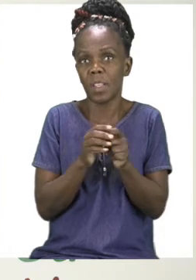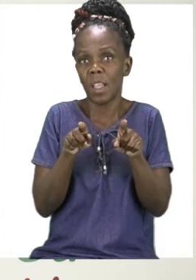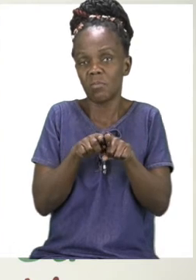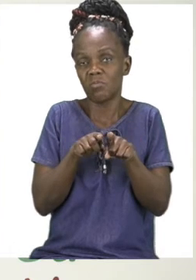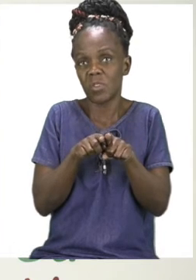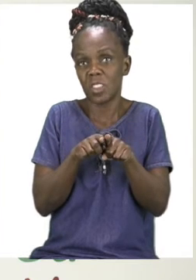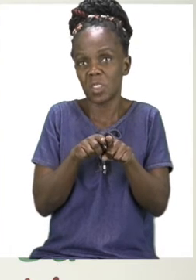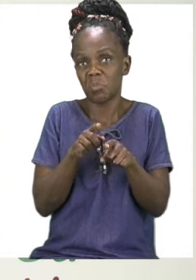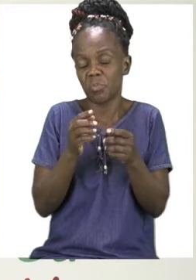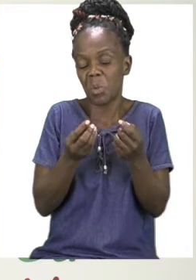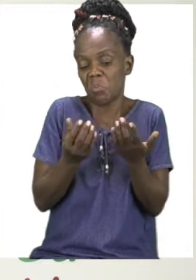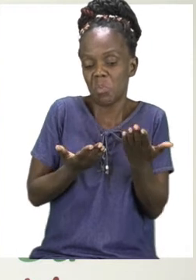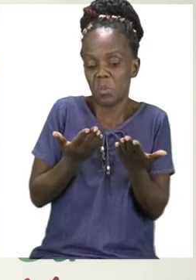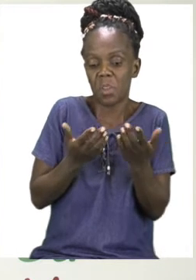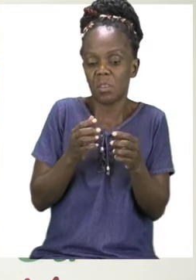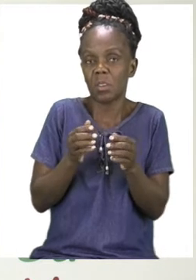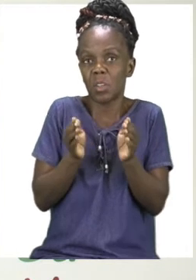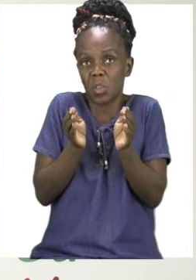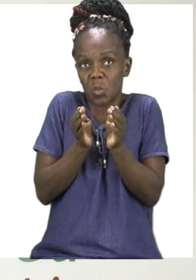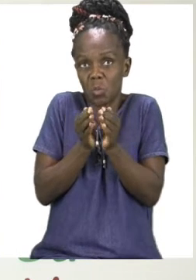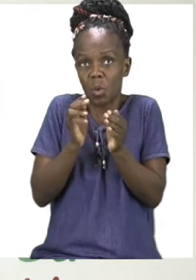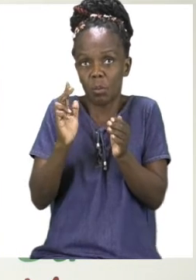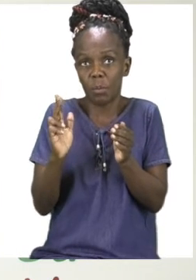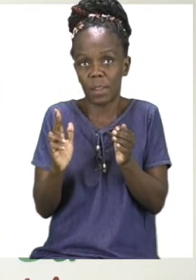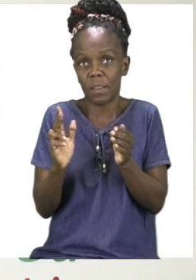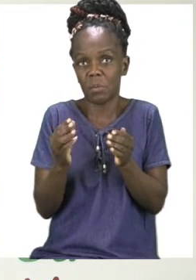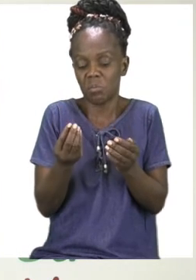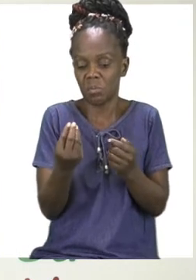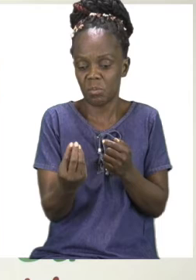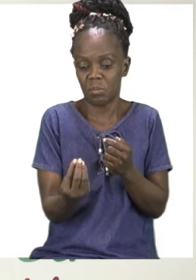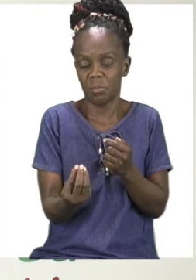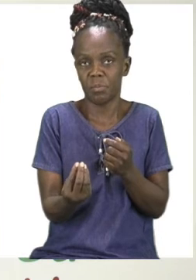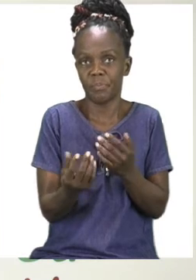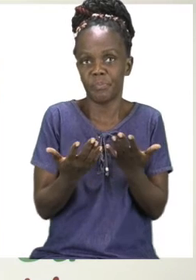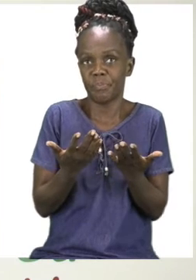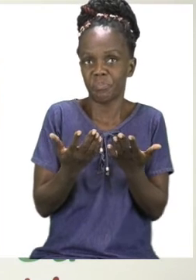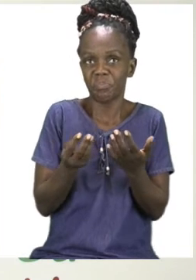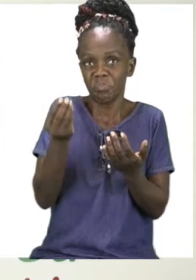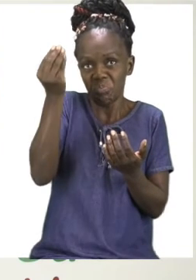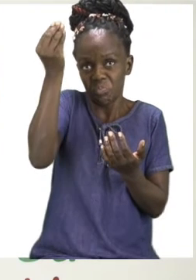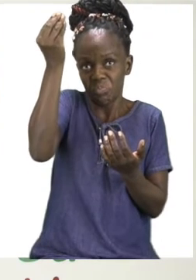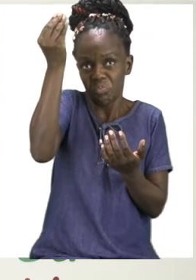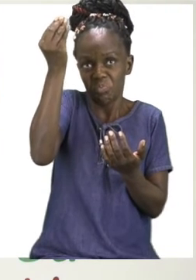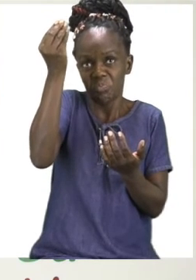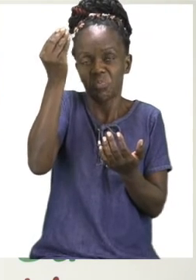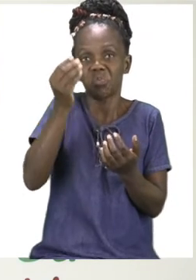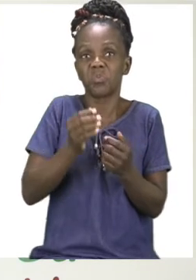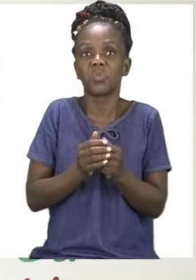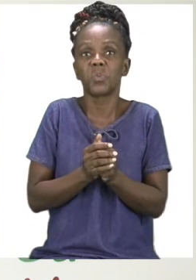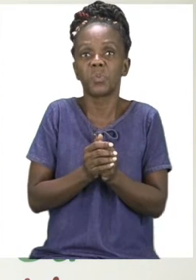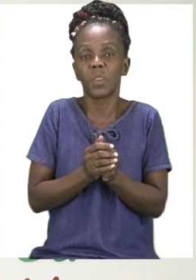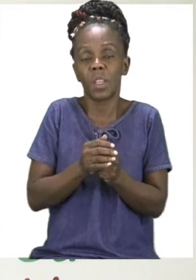adult. Now remember, my dear friends, a pair of scissors can be very